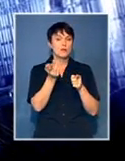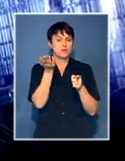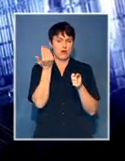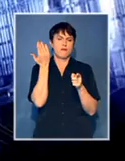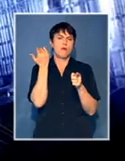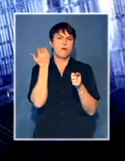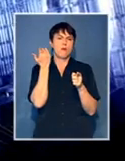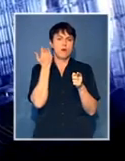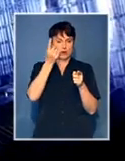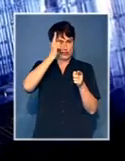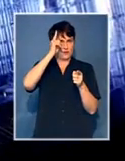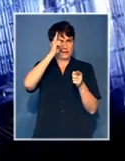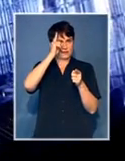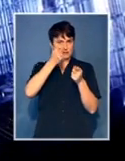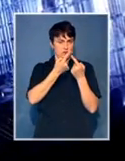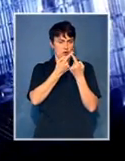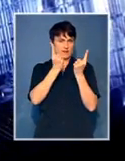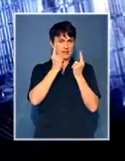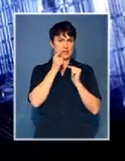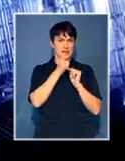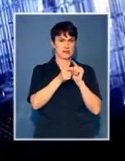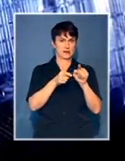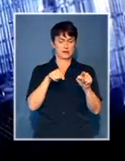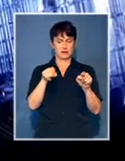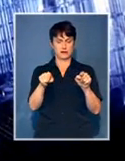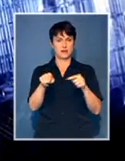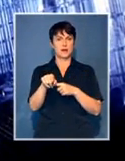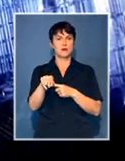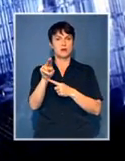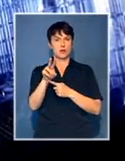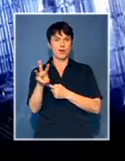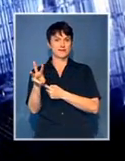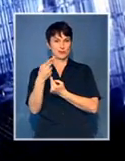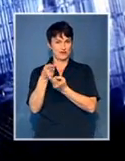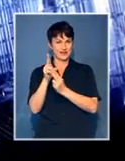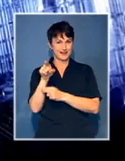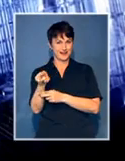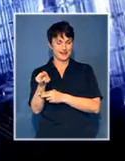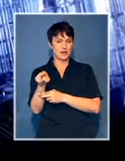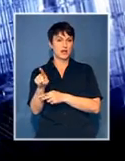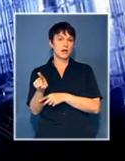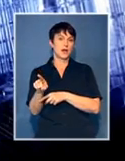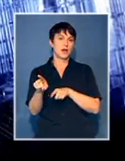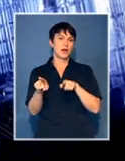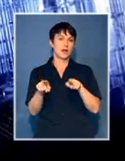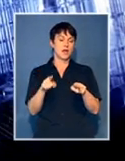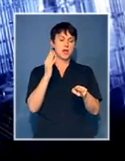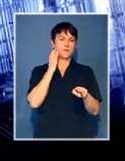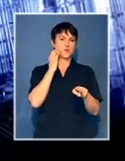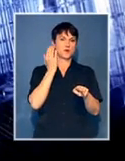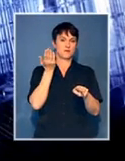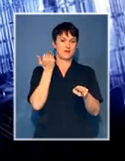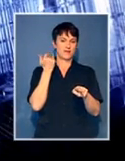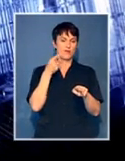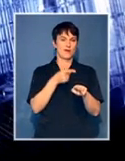historically black university, which was the university of the Northwest, and then a previously white,